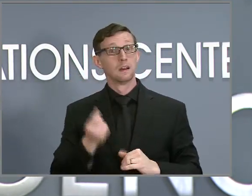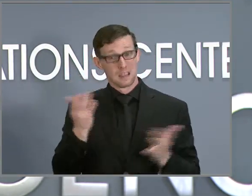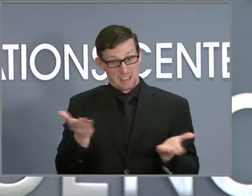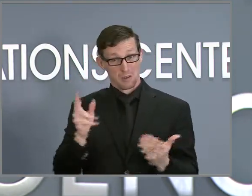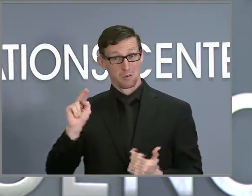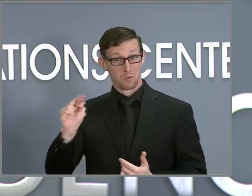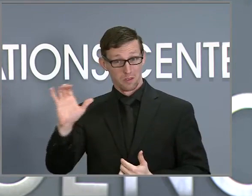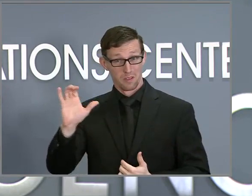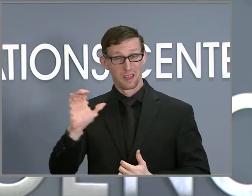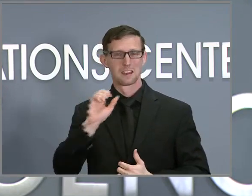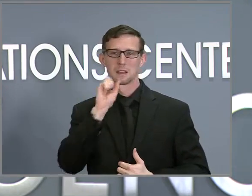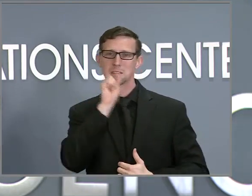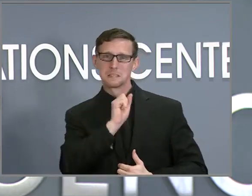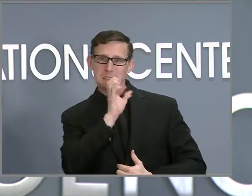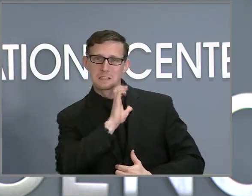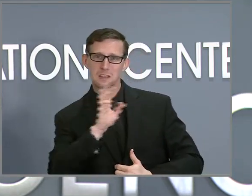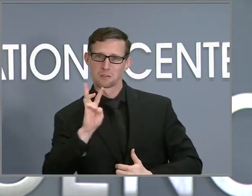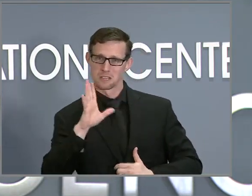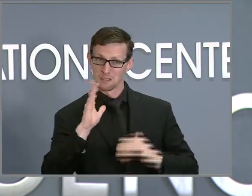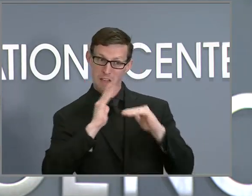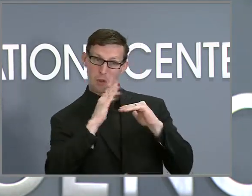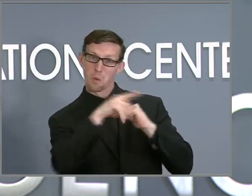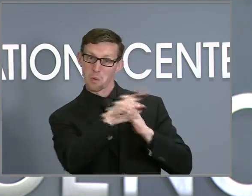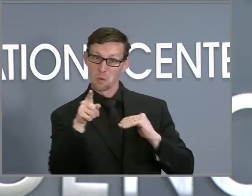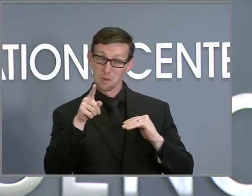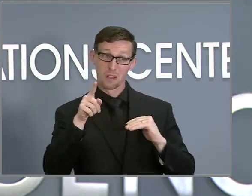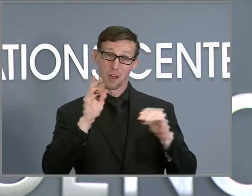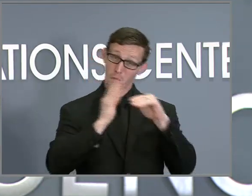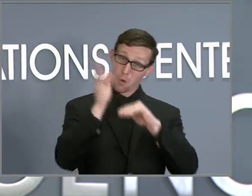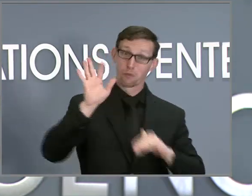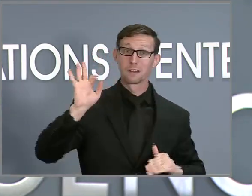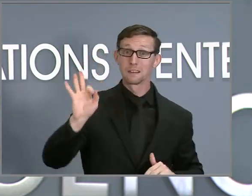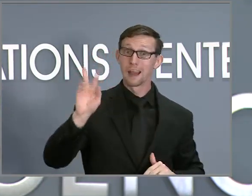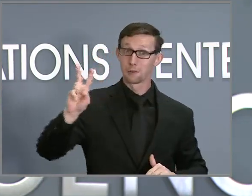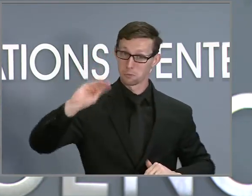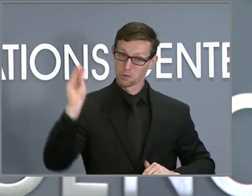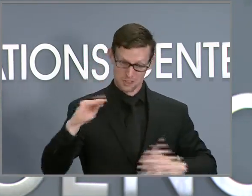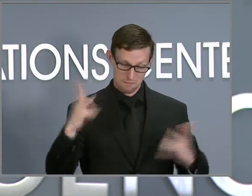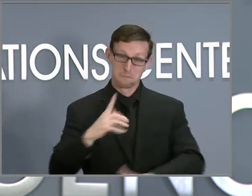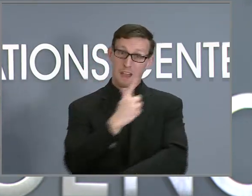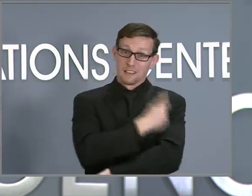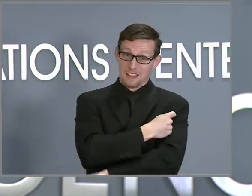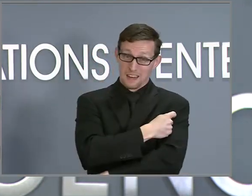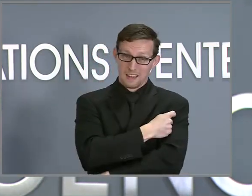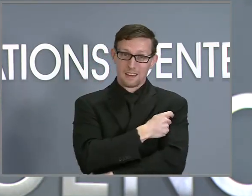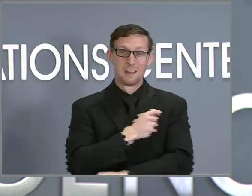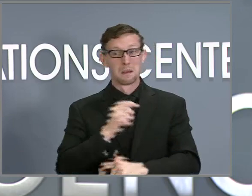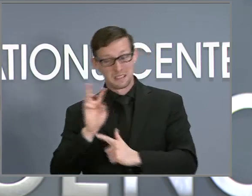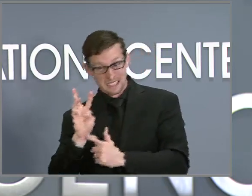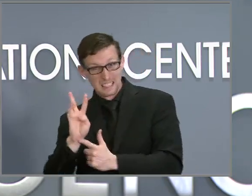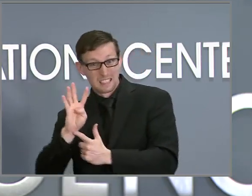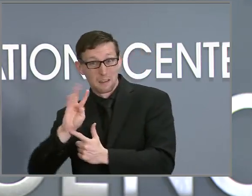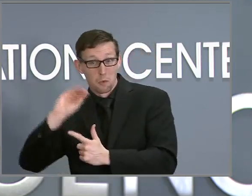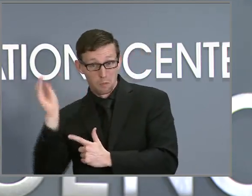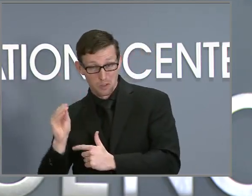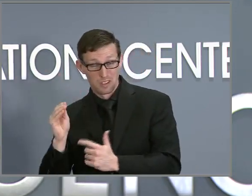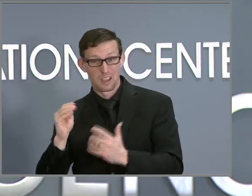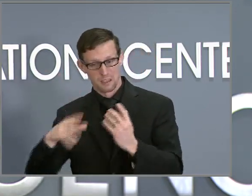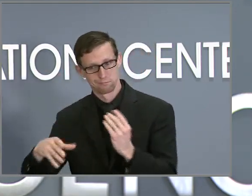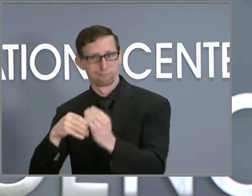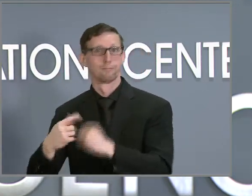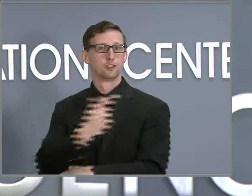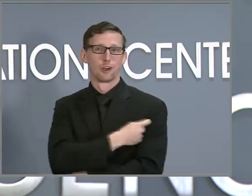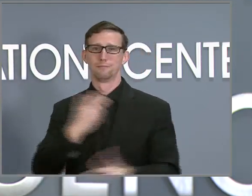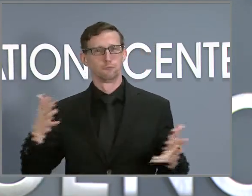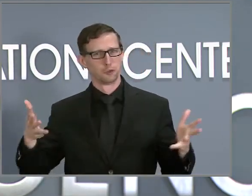percent of our seniors who are 65 and older fully vaccinated and more than 64 of them have boosters, have done